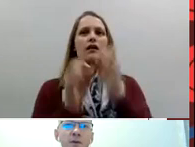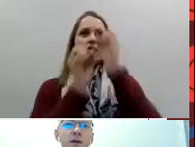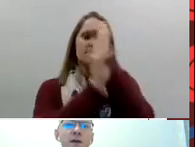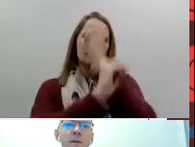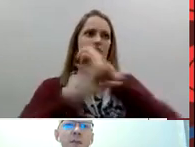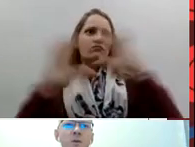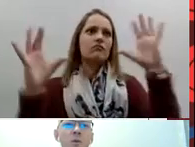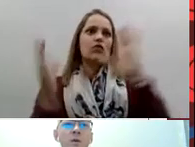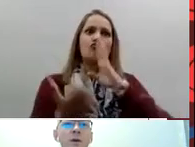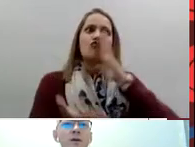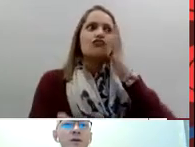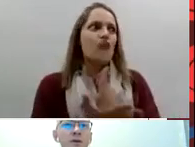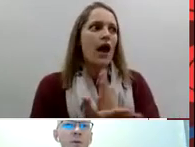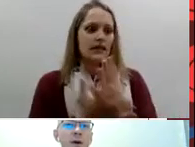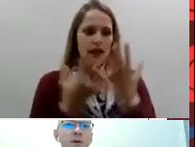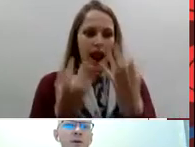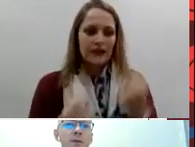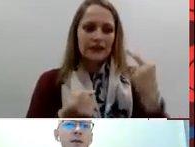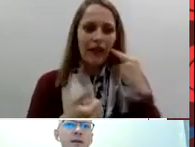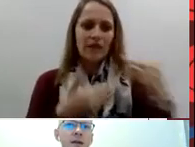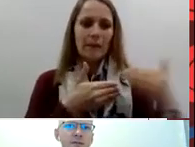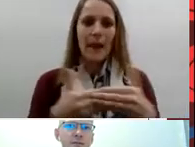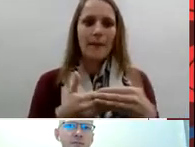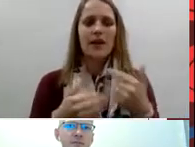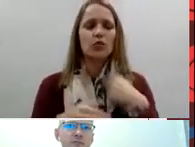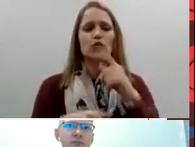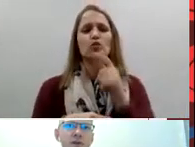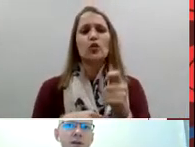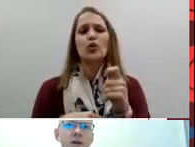born what we're going to do about her being deaf